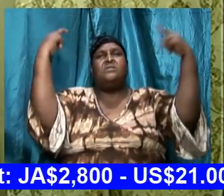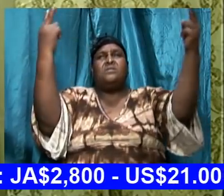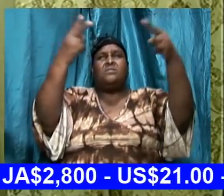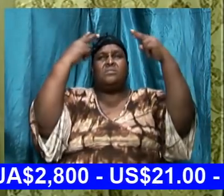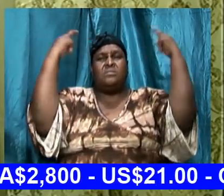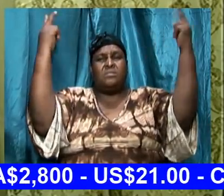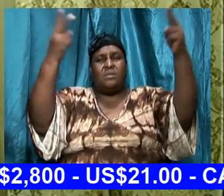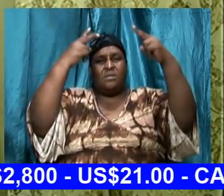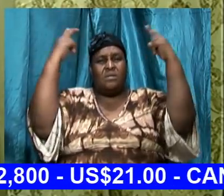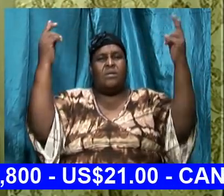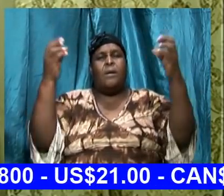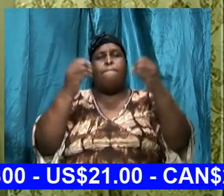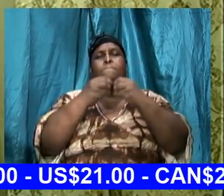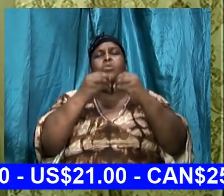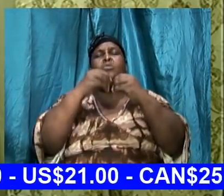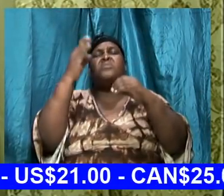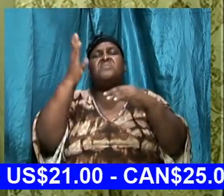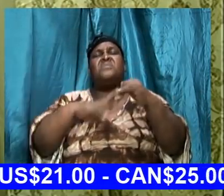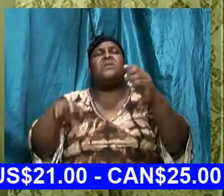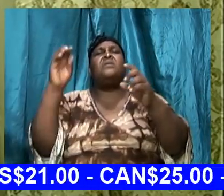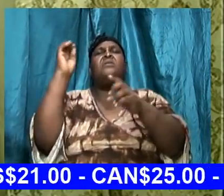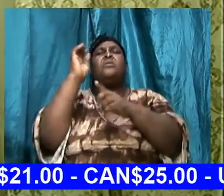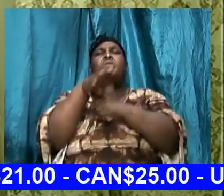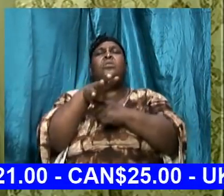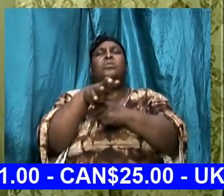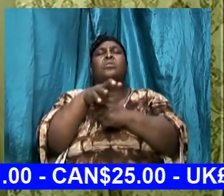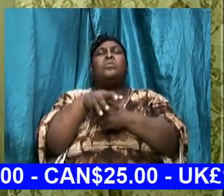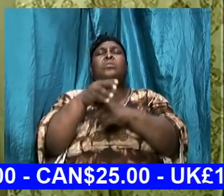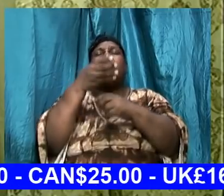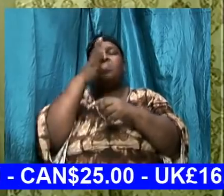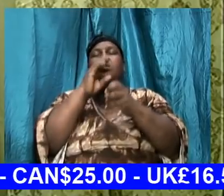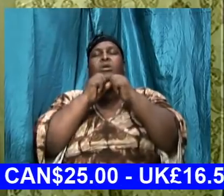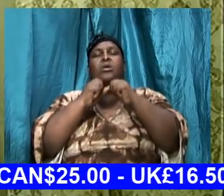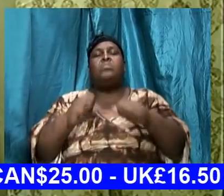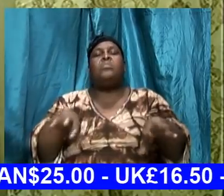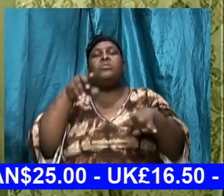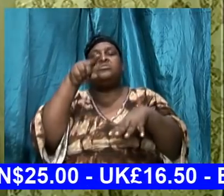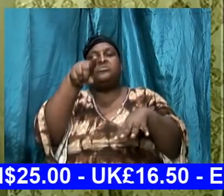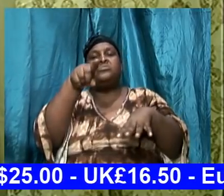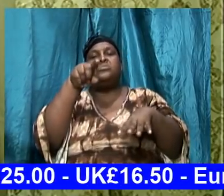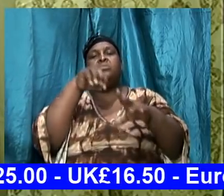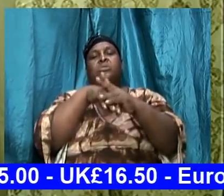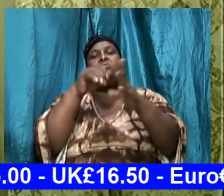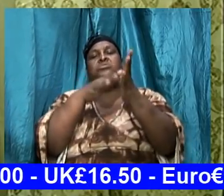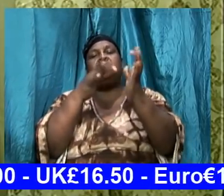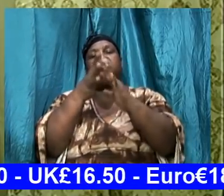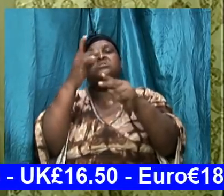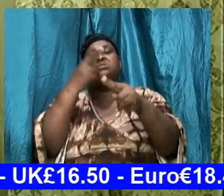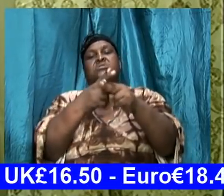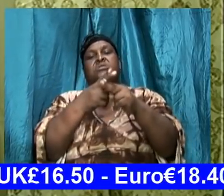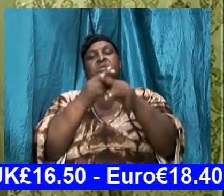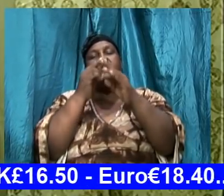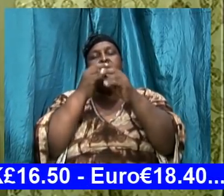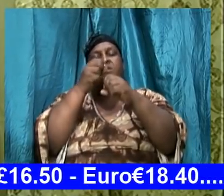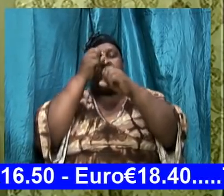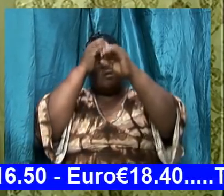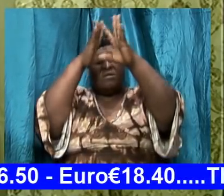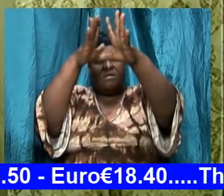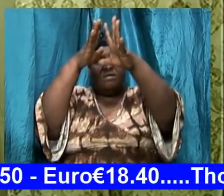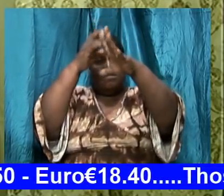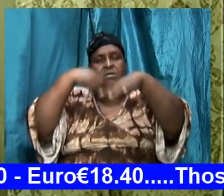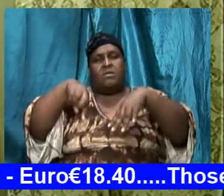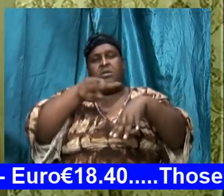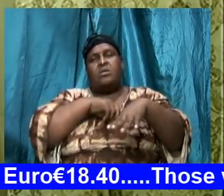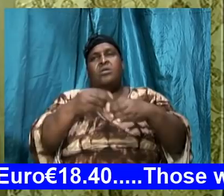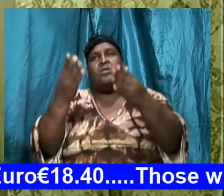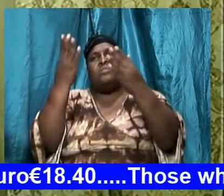more than conquerors God bless you in Jesus name let us pray father we